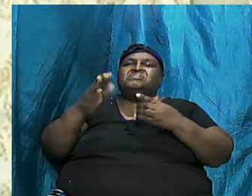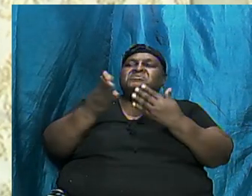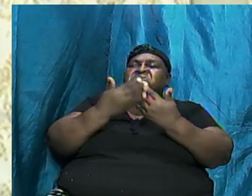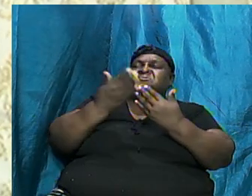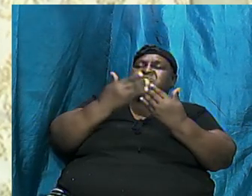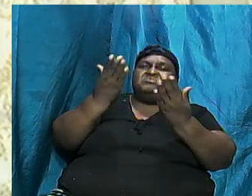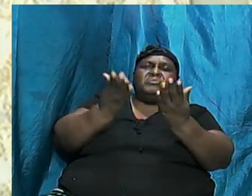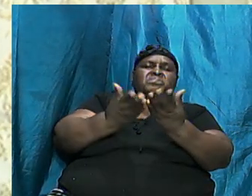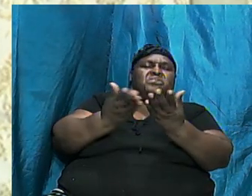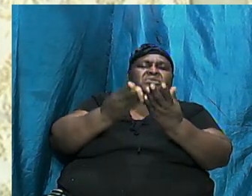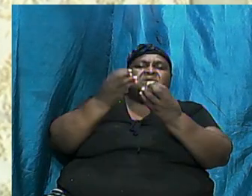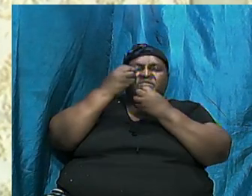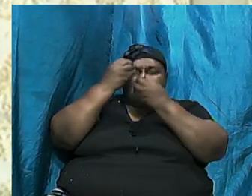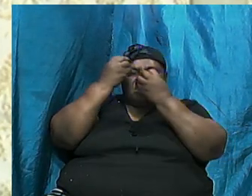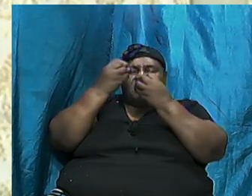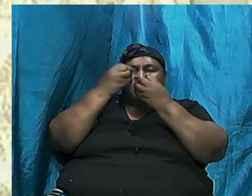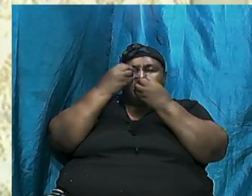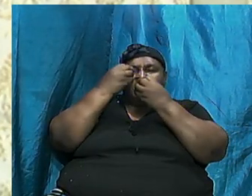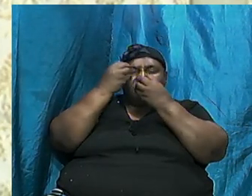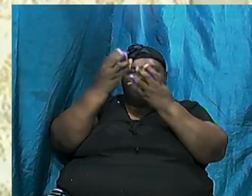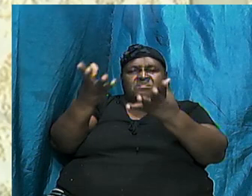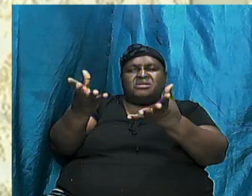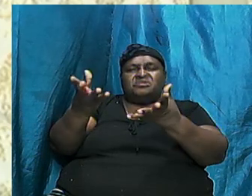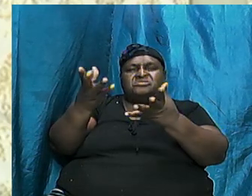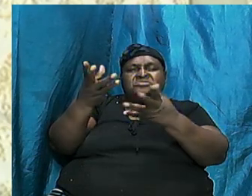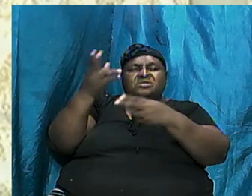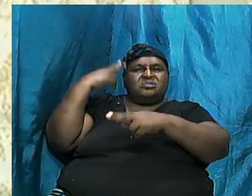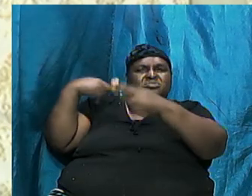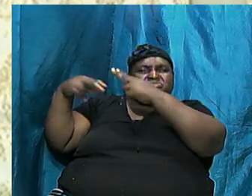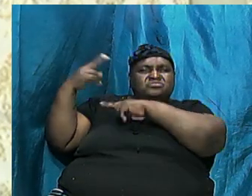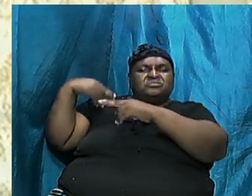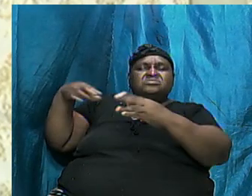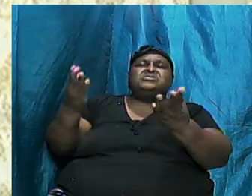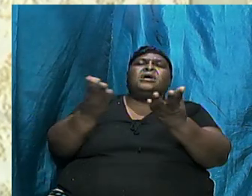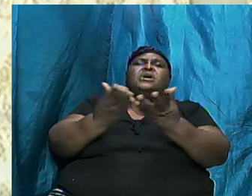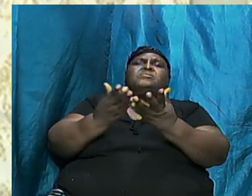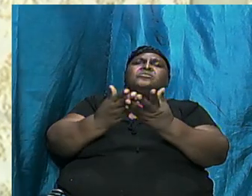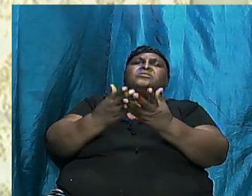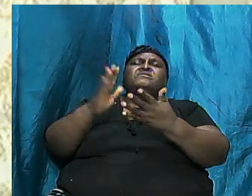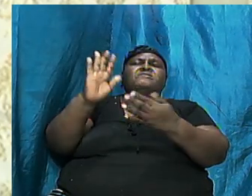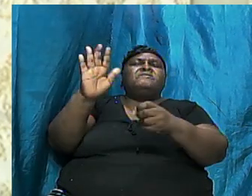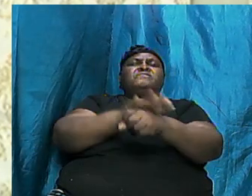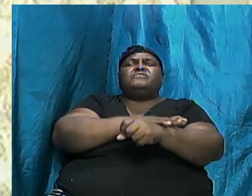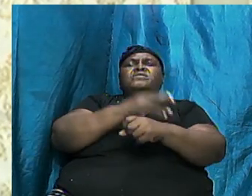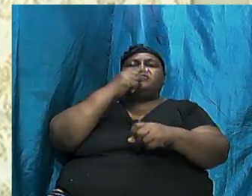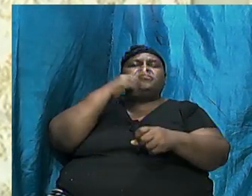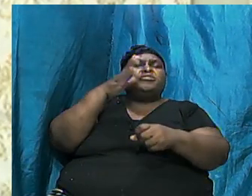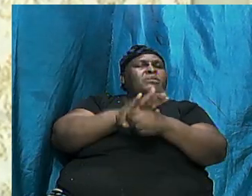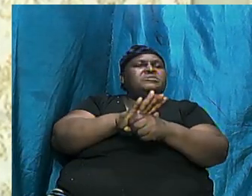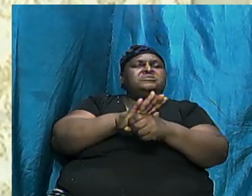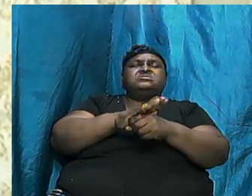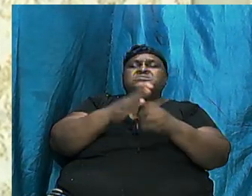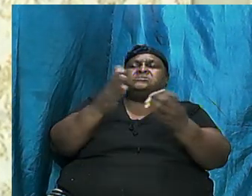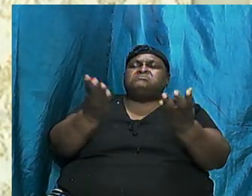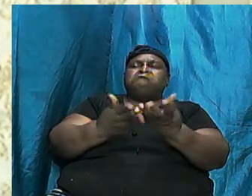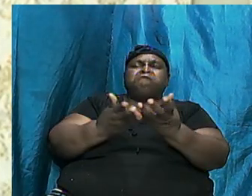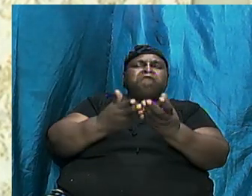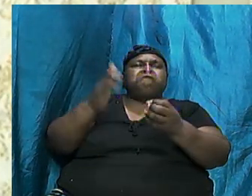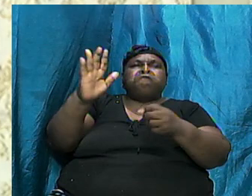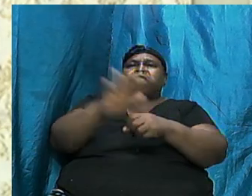Book Of Information And History It Is A Book Full Of Promises It Is A Book Full Of